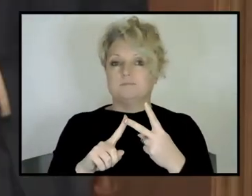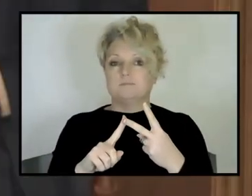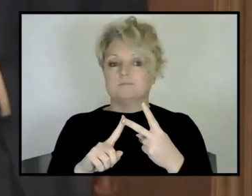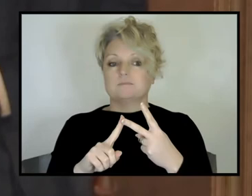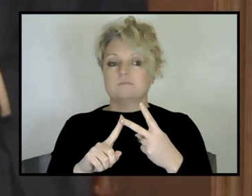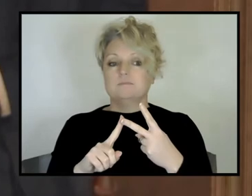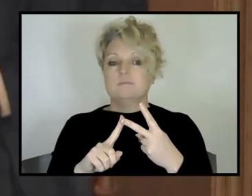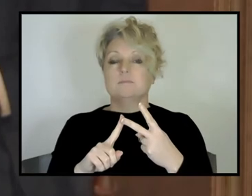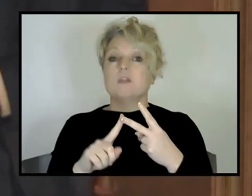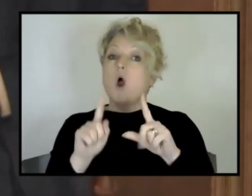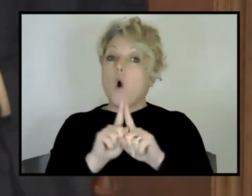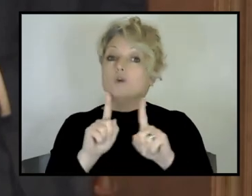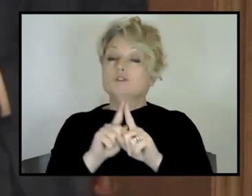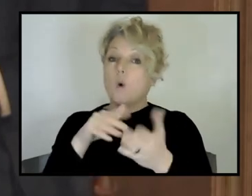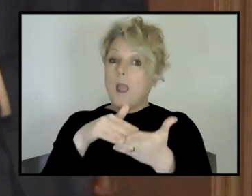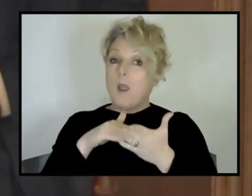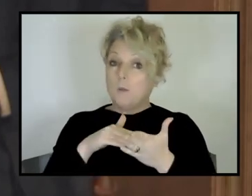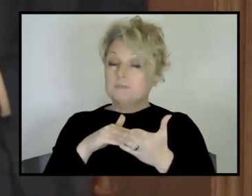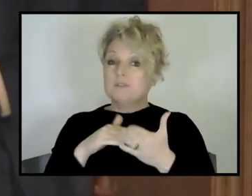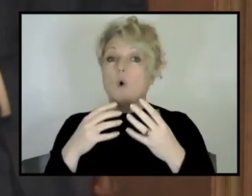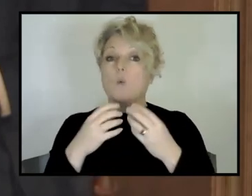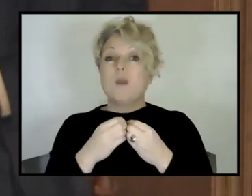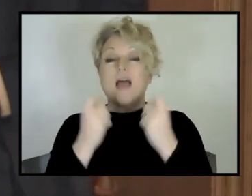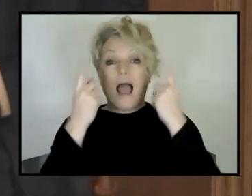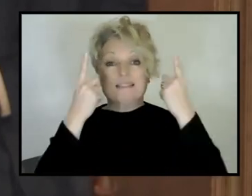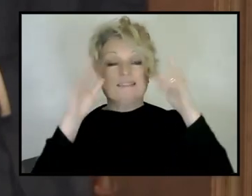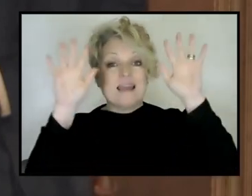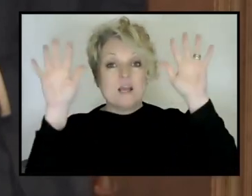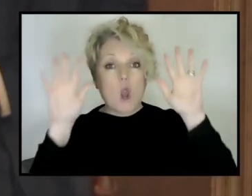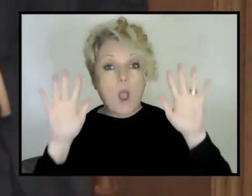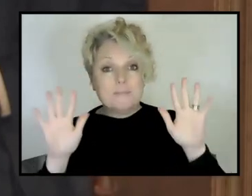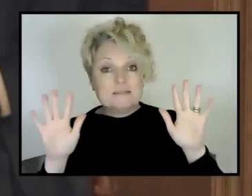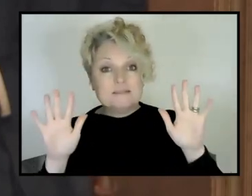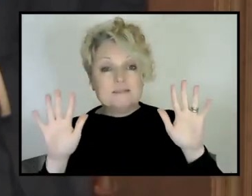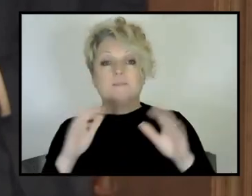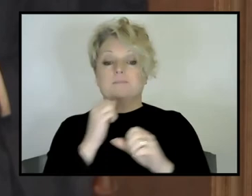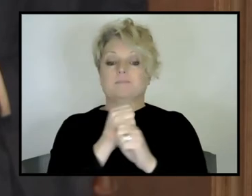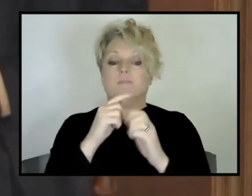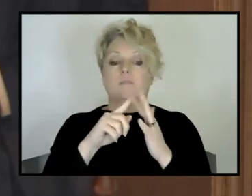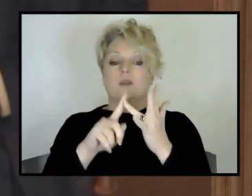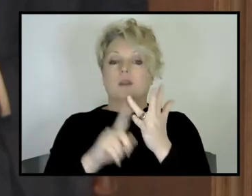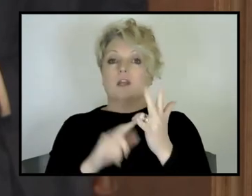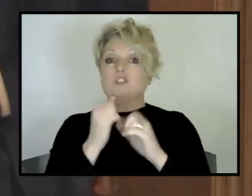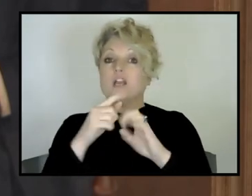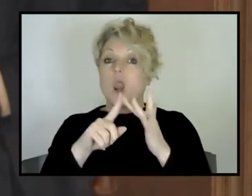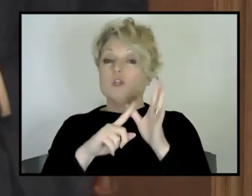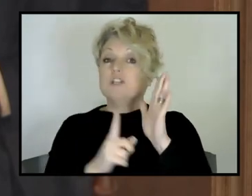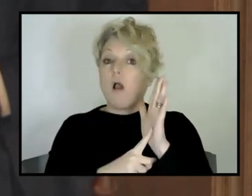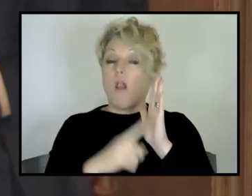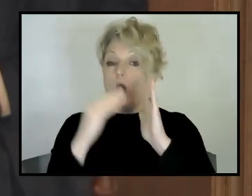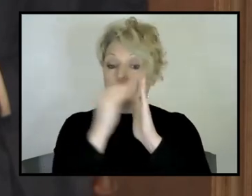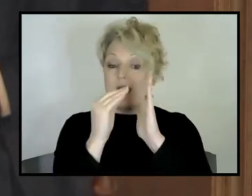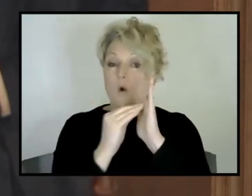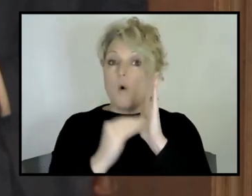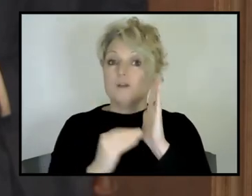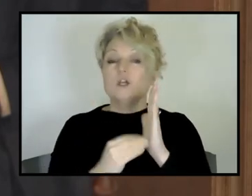meaning and purpose in terms of understanding climate. So the geological record records the past climate